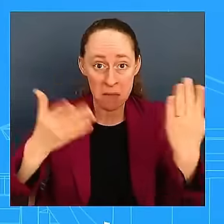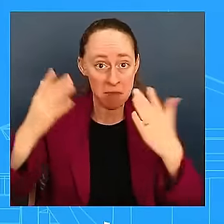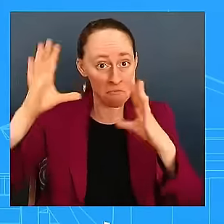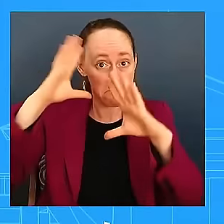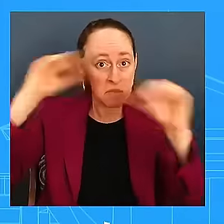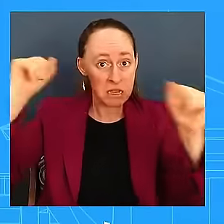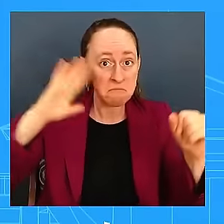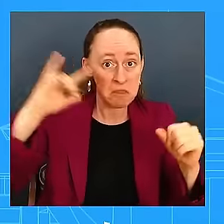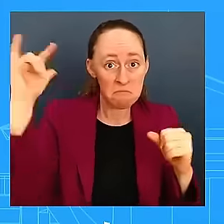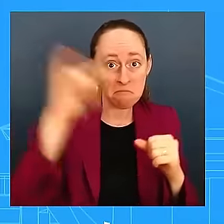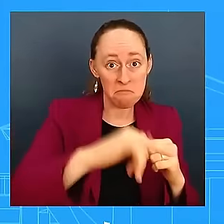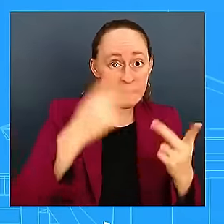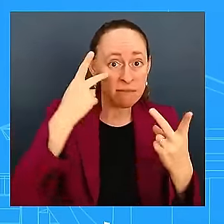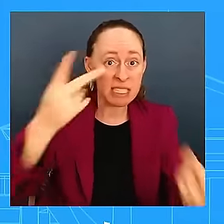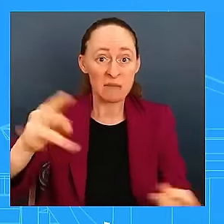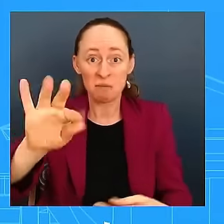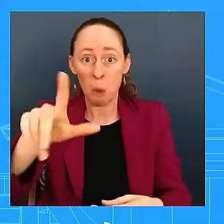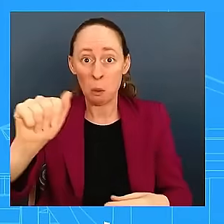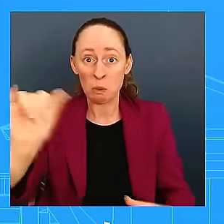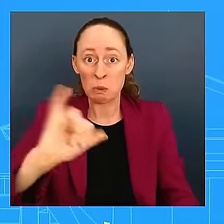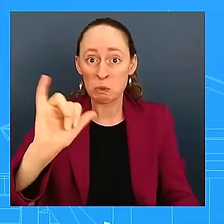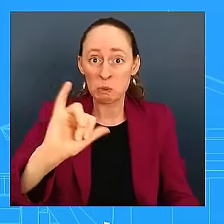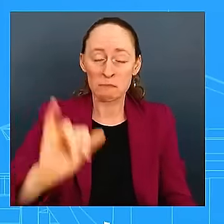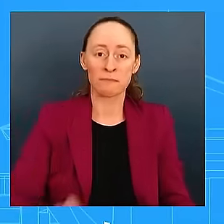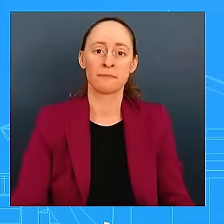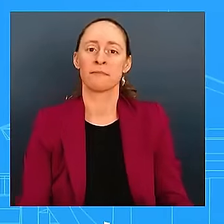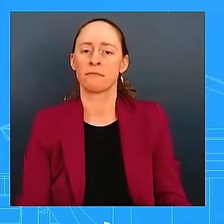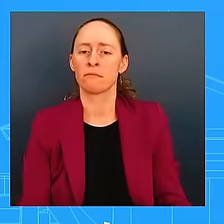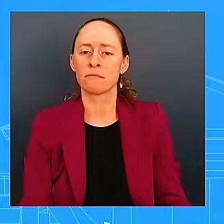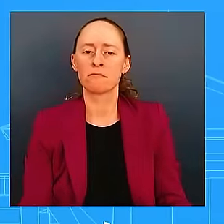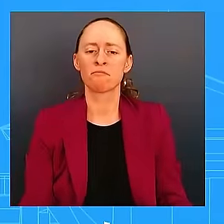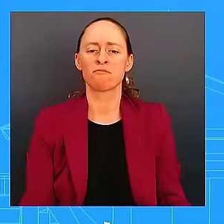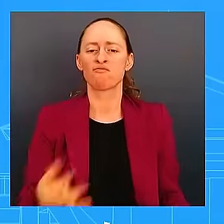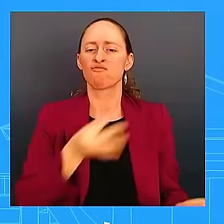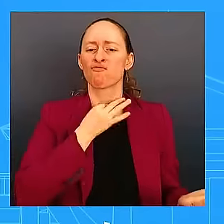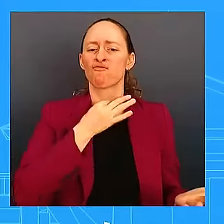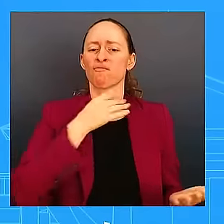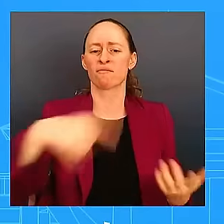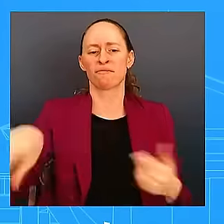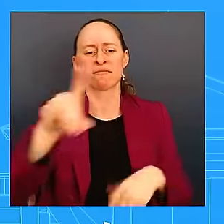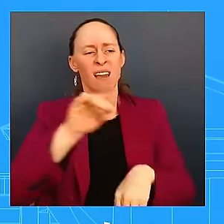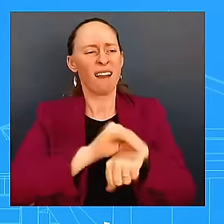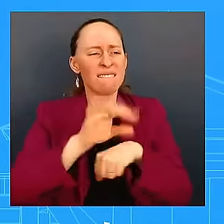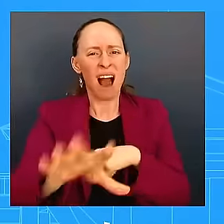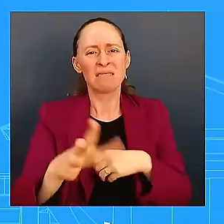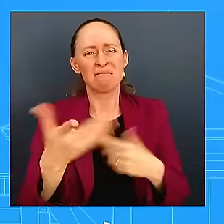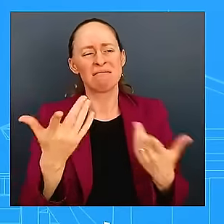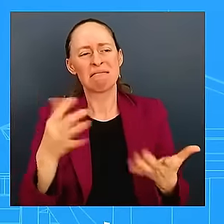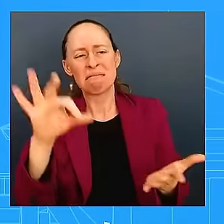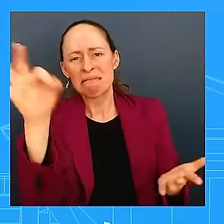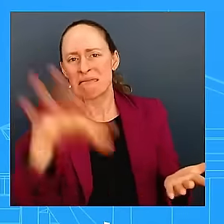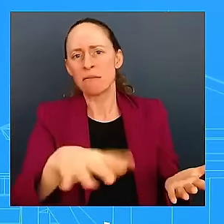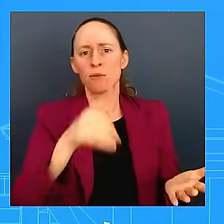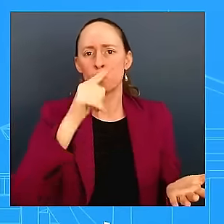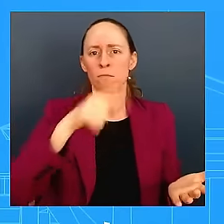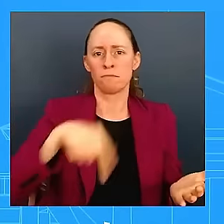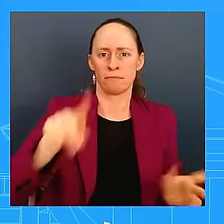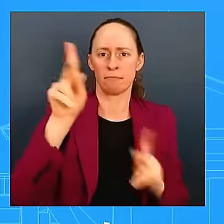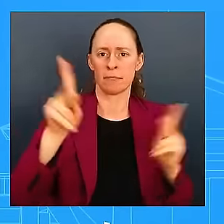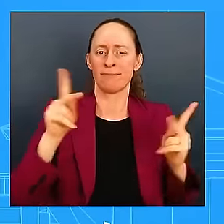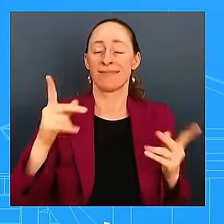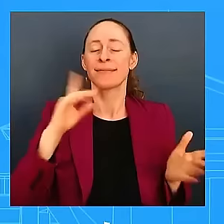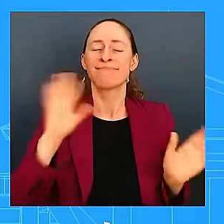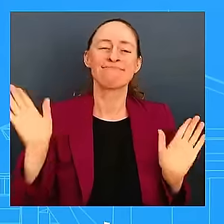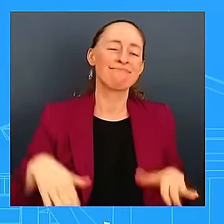single piece of advice or warning that you wish in these kinds of situations people would heed more seriously that you might want to emphasize in this setting?